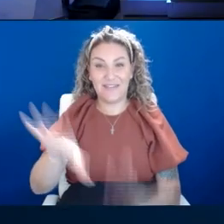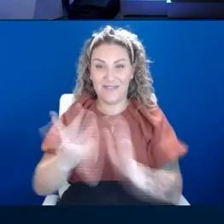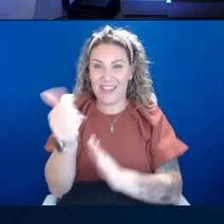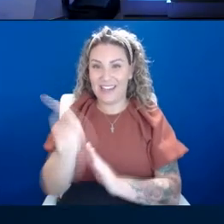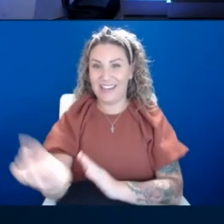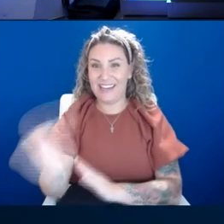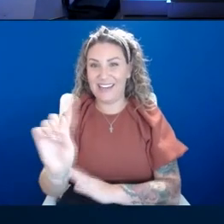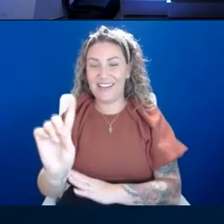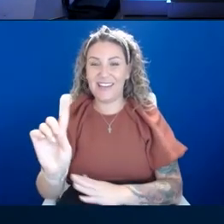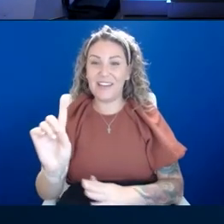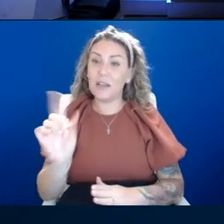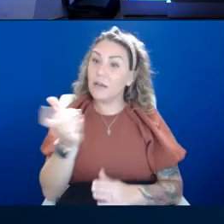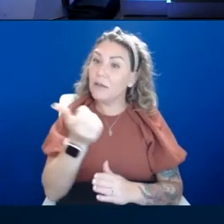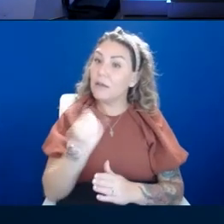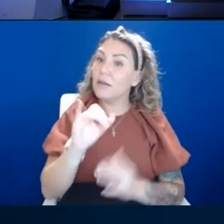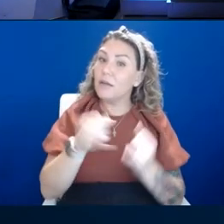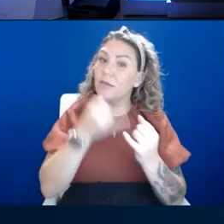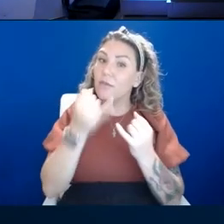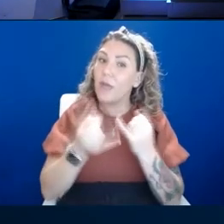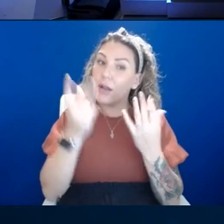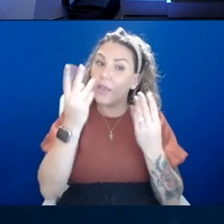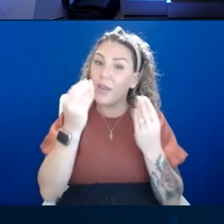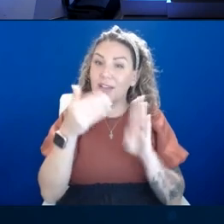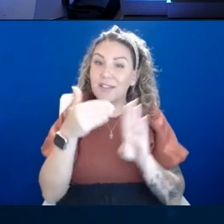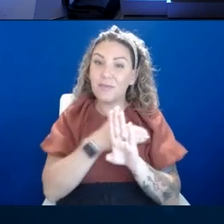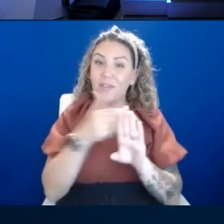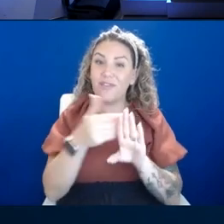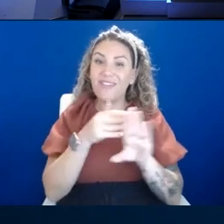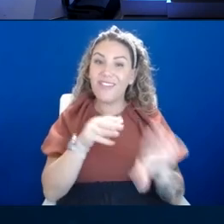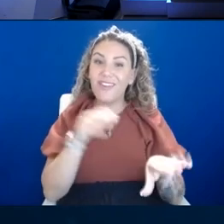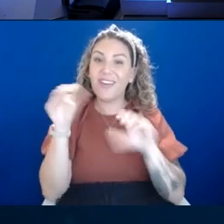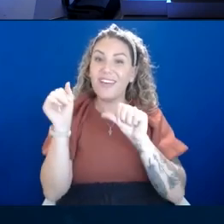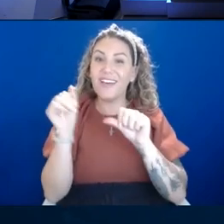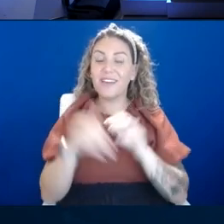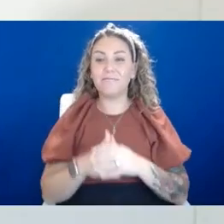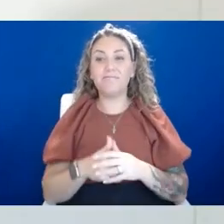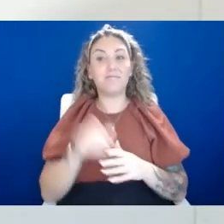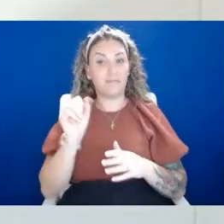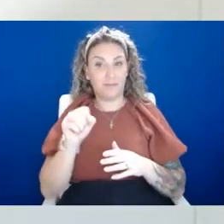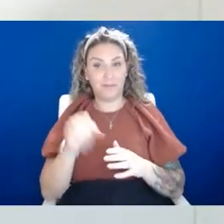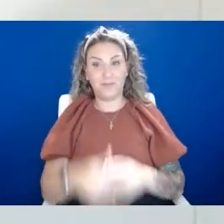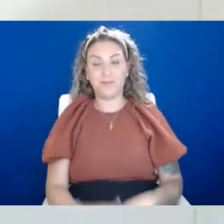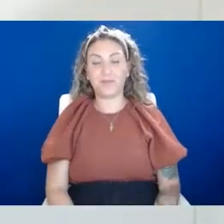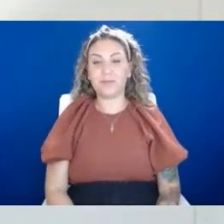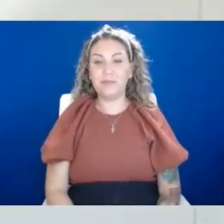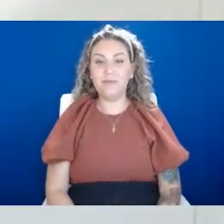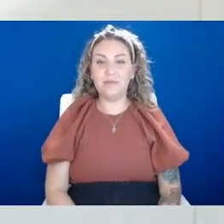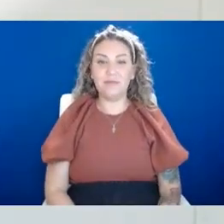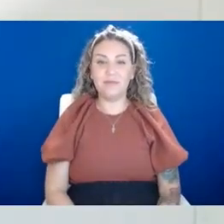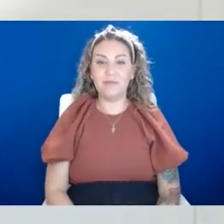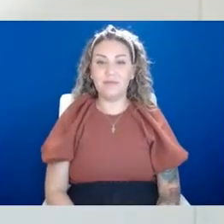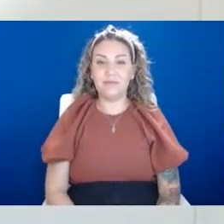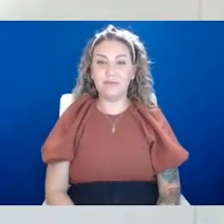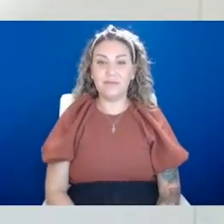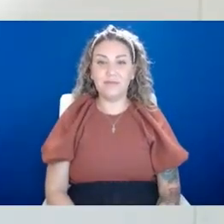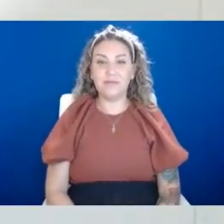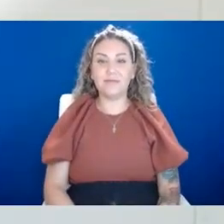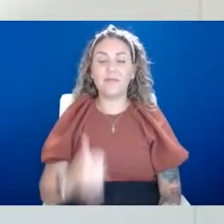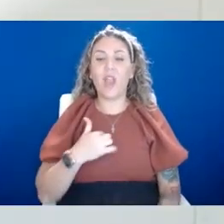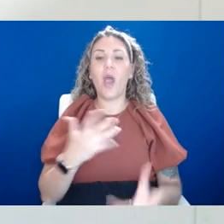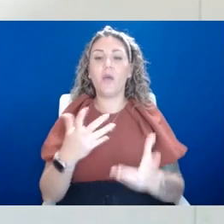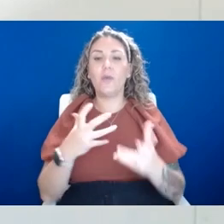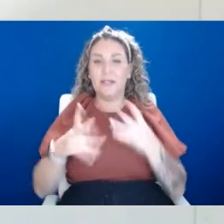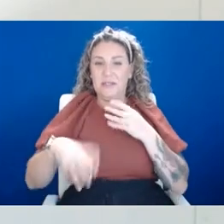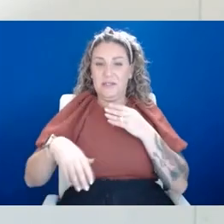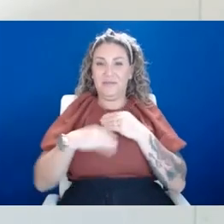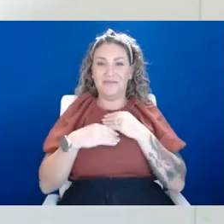Any final thoughts you want to share with us before we go? Yes, yes, definitely. Um, so, um, you know, I want to piggyback on what you guys,